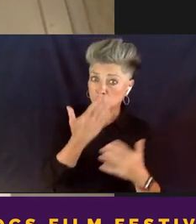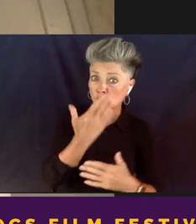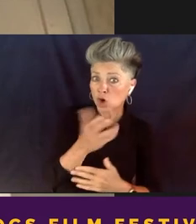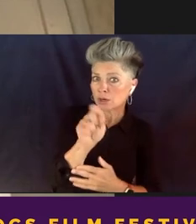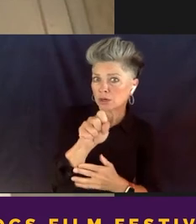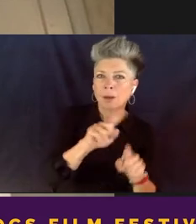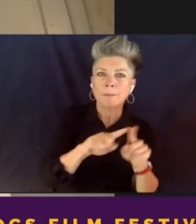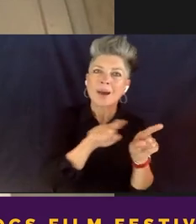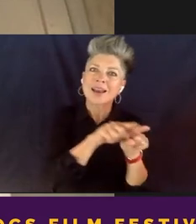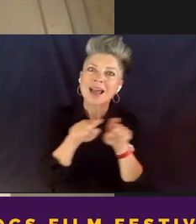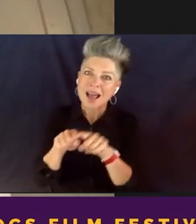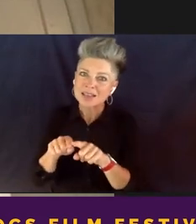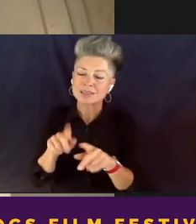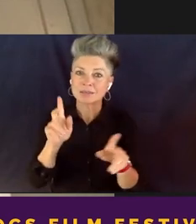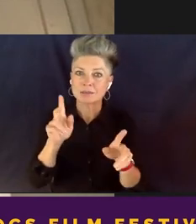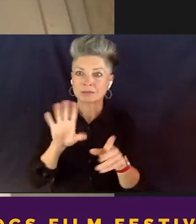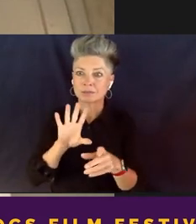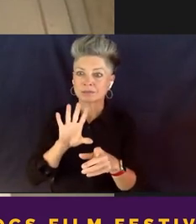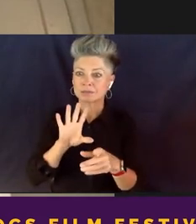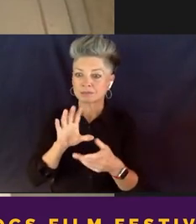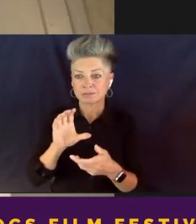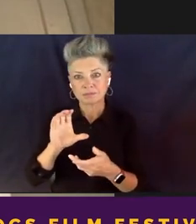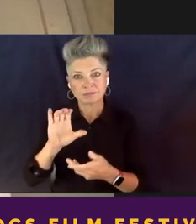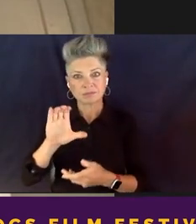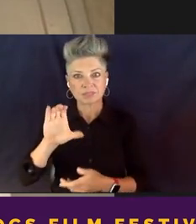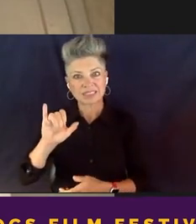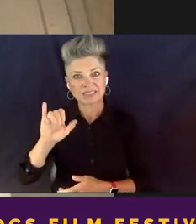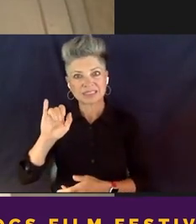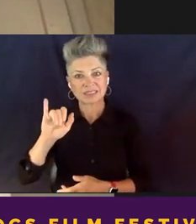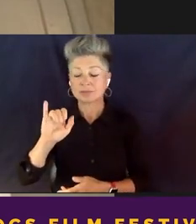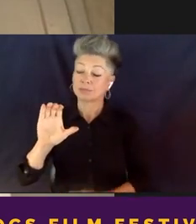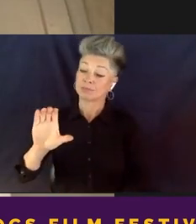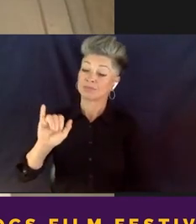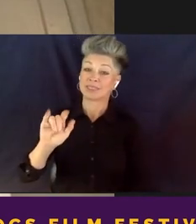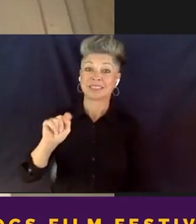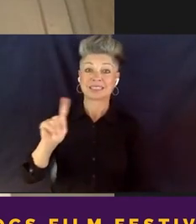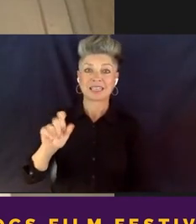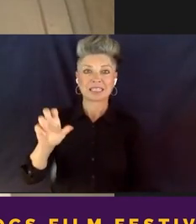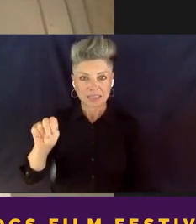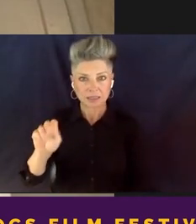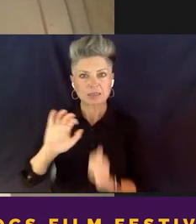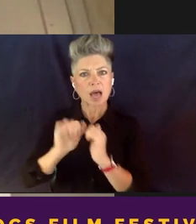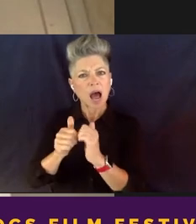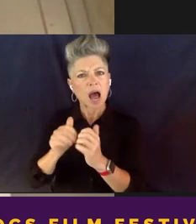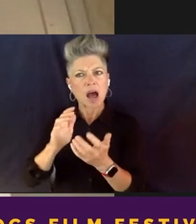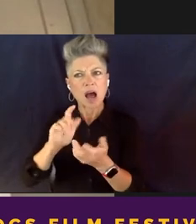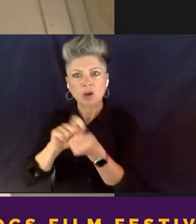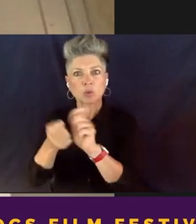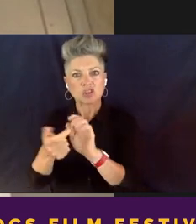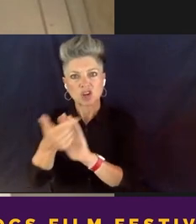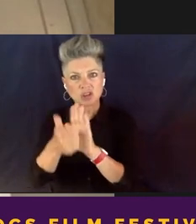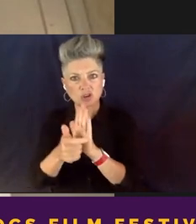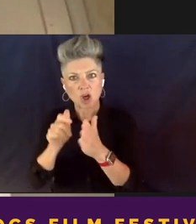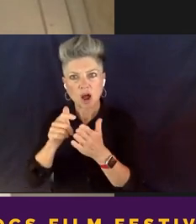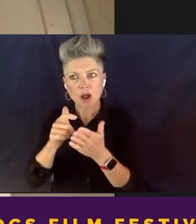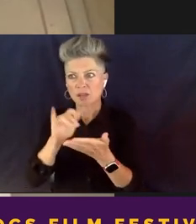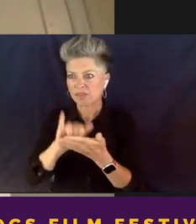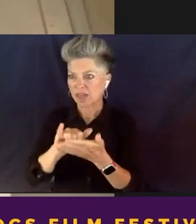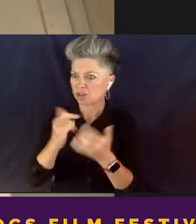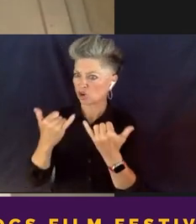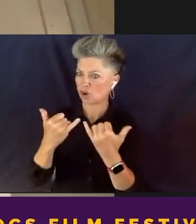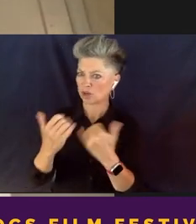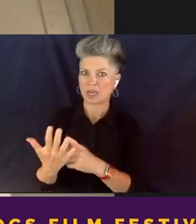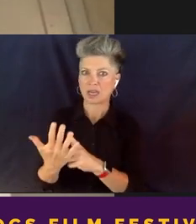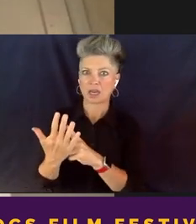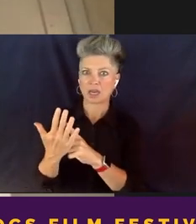civil individuals to change the laws that are currently oppressing us? And it was, you know, array of